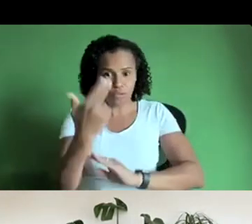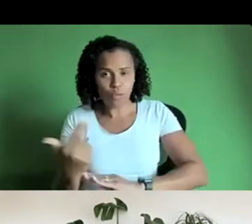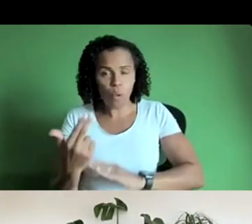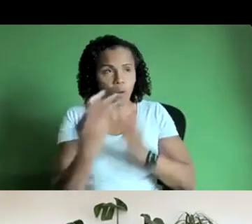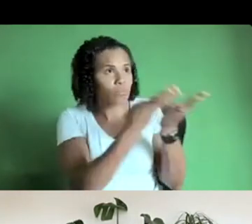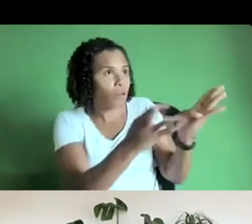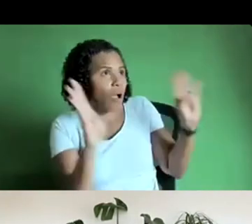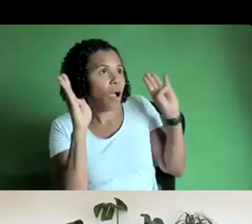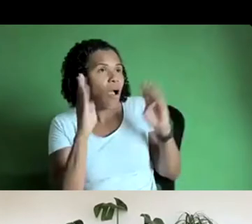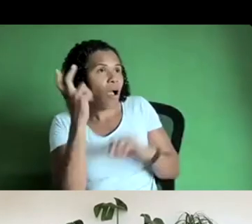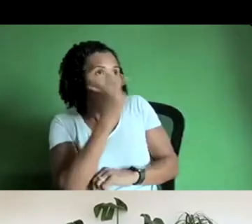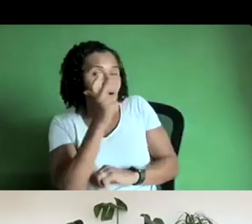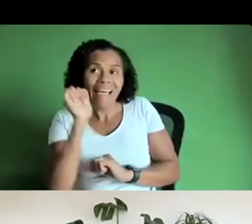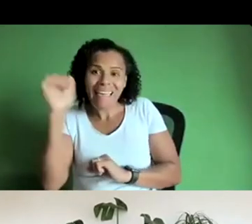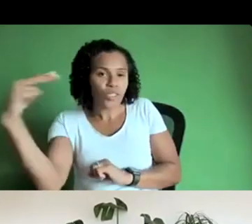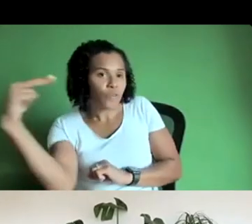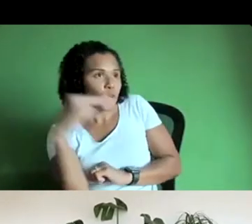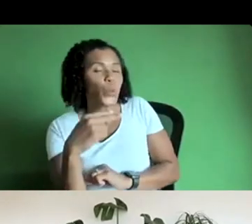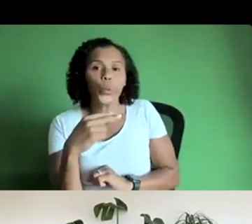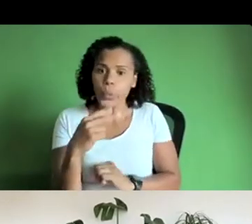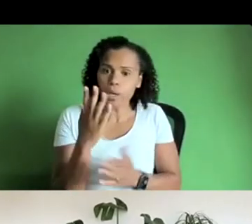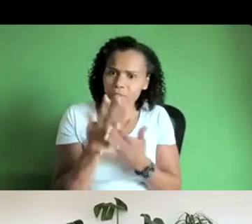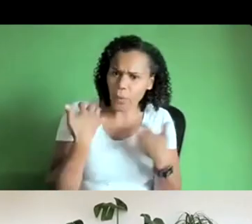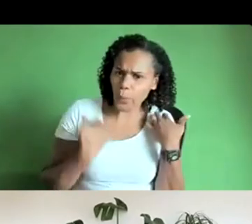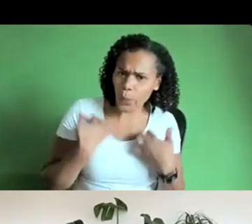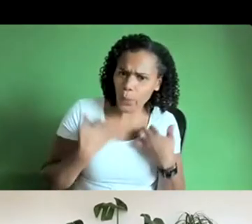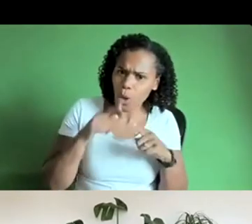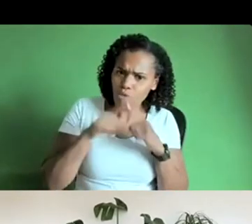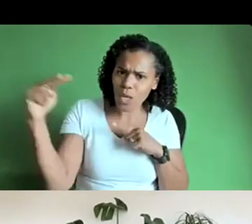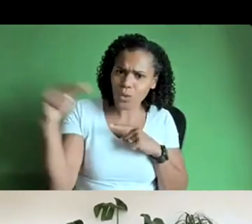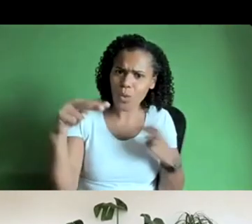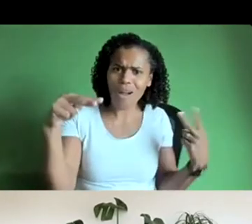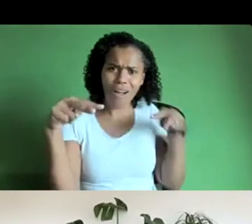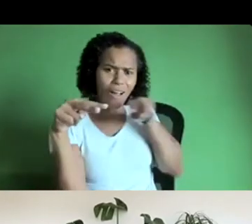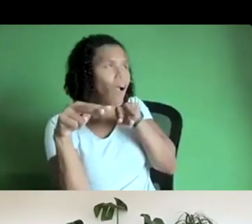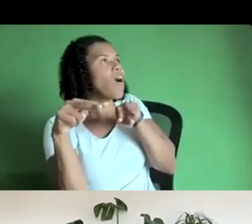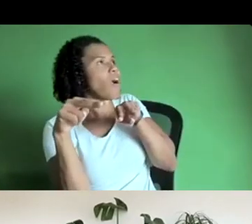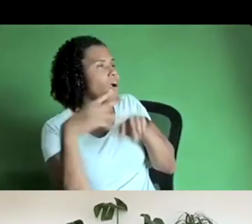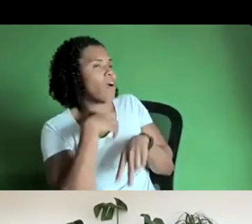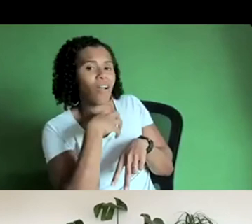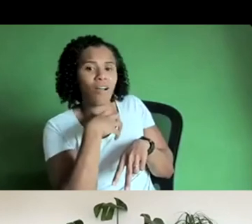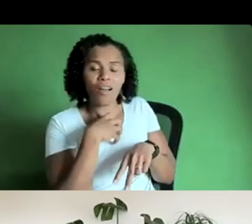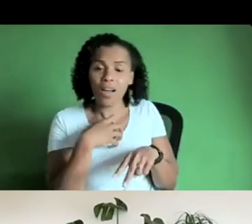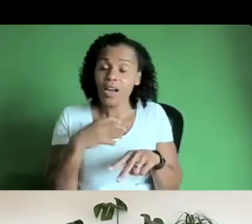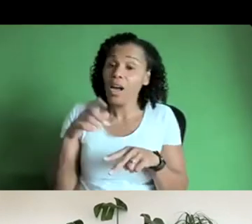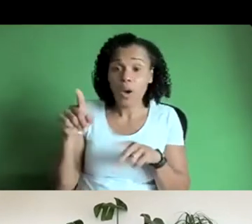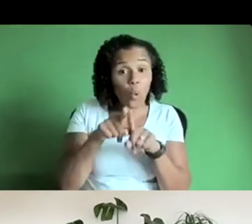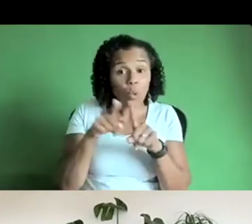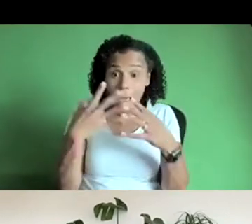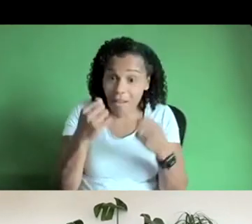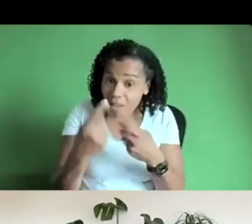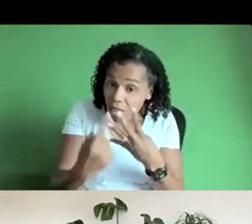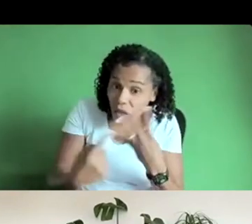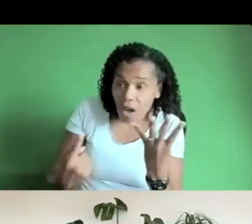um but also in terms of kind of ideas around um supported practice and community and collaboration